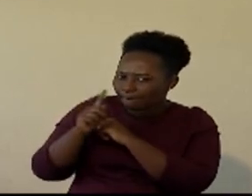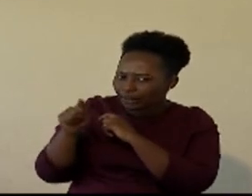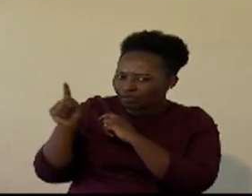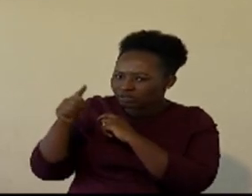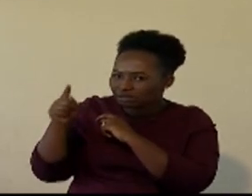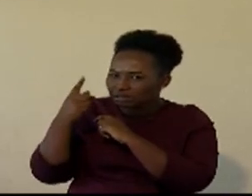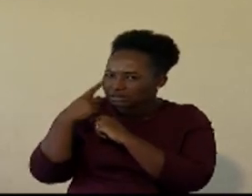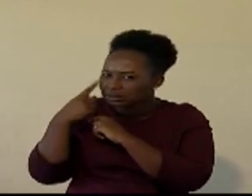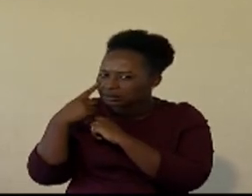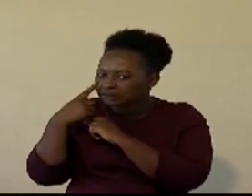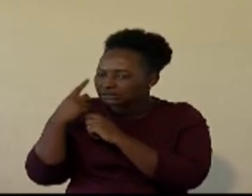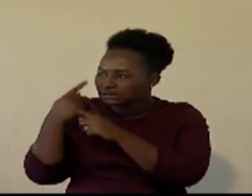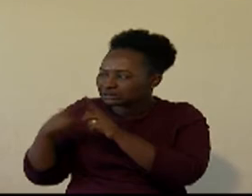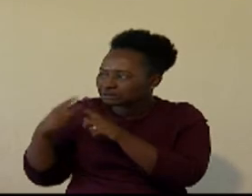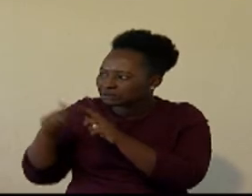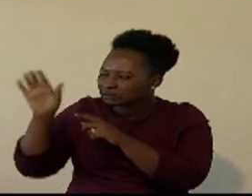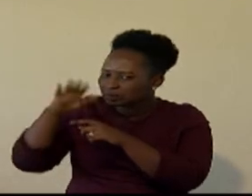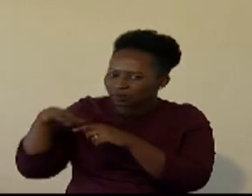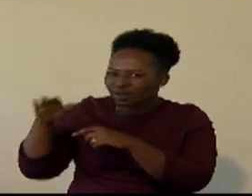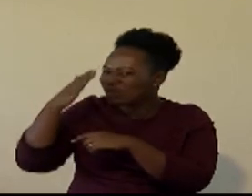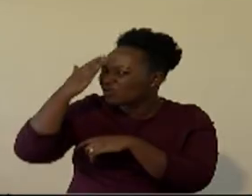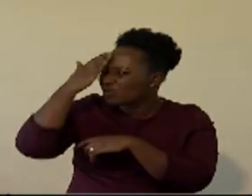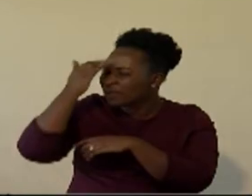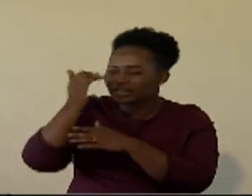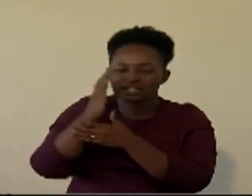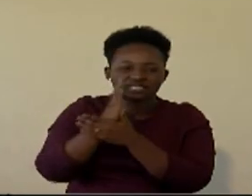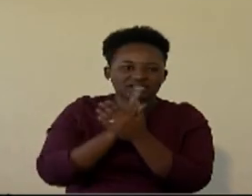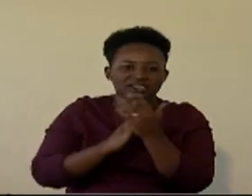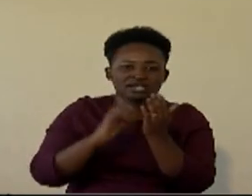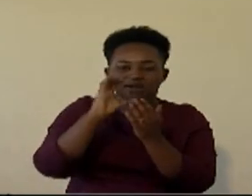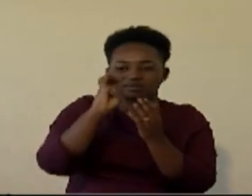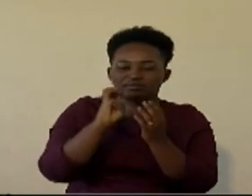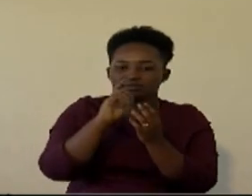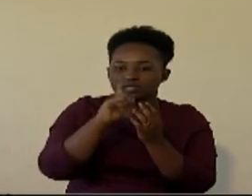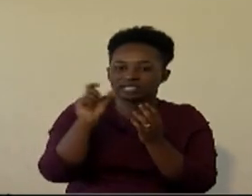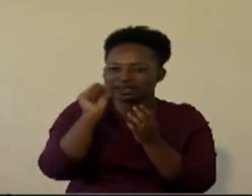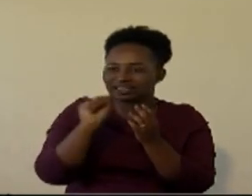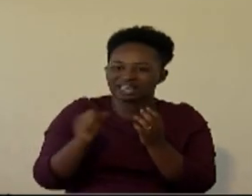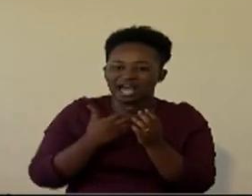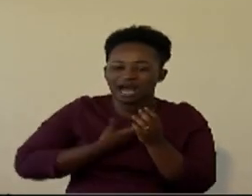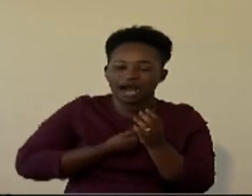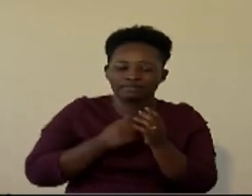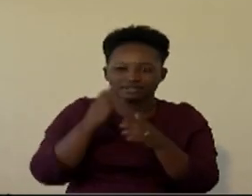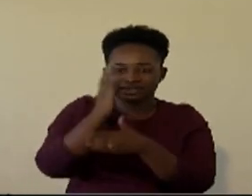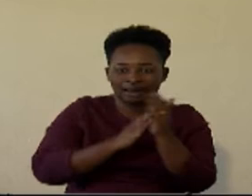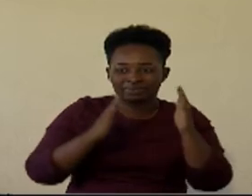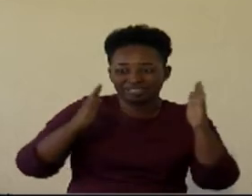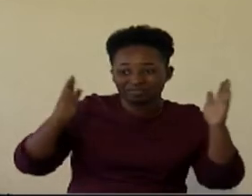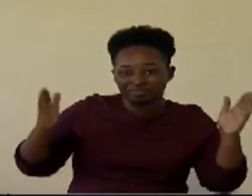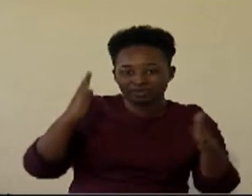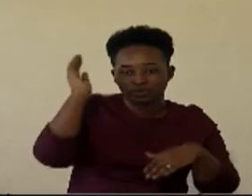Or this and all that? Why are some of these cells having unusual sizes of the nuclei?